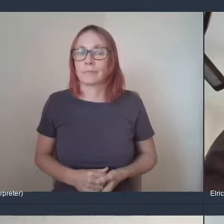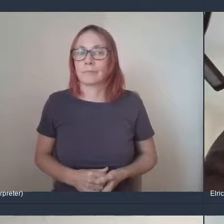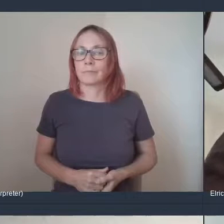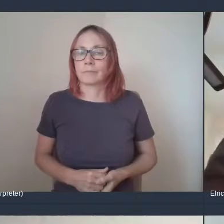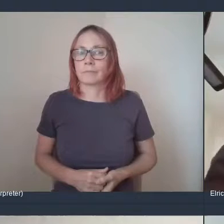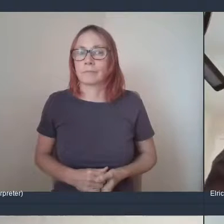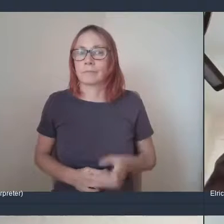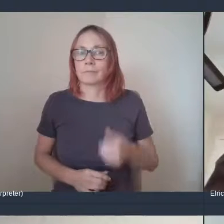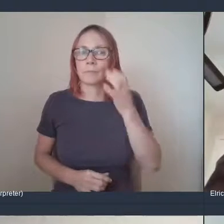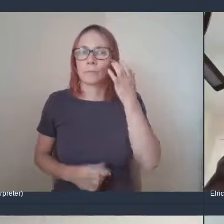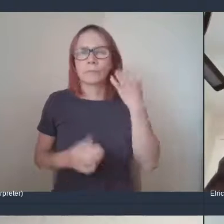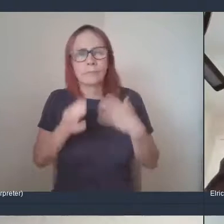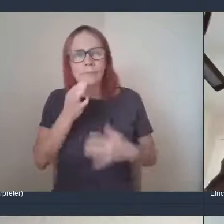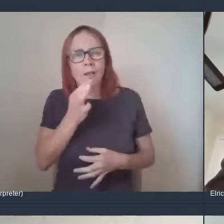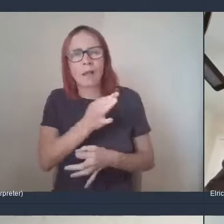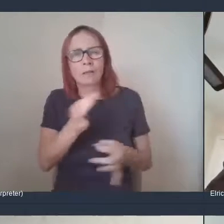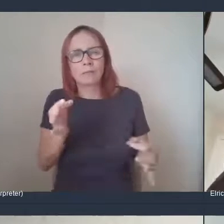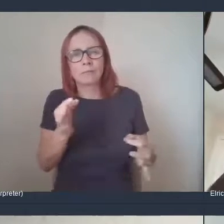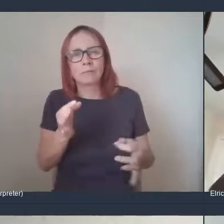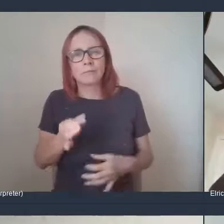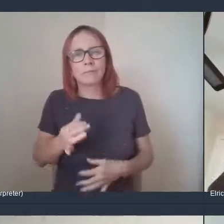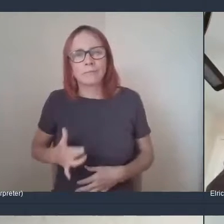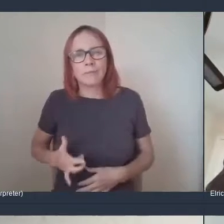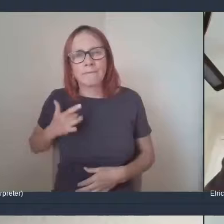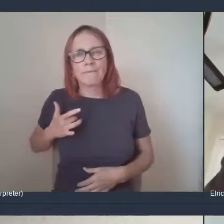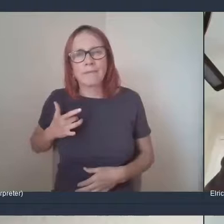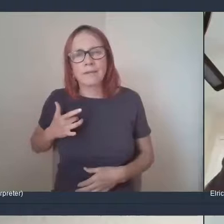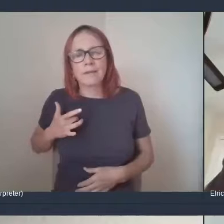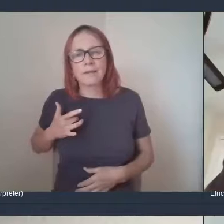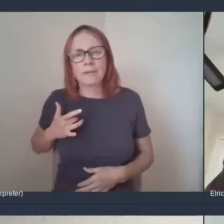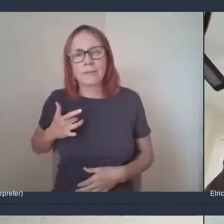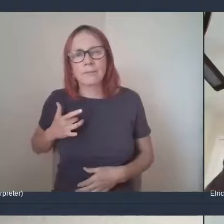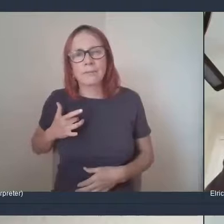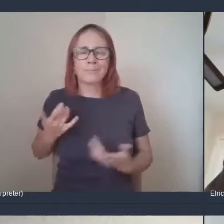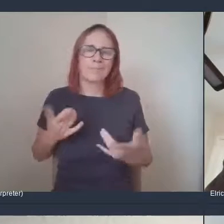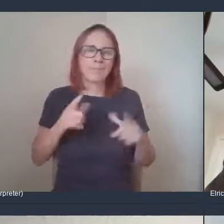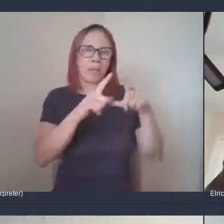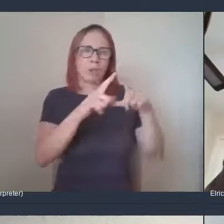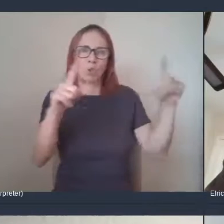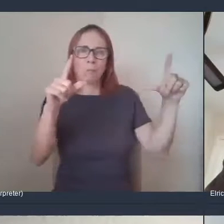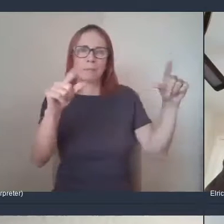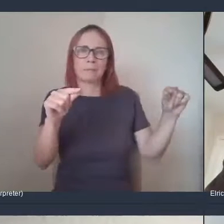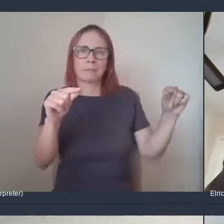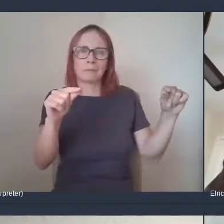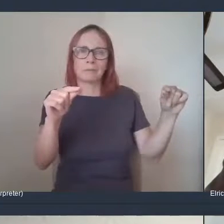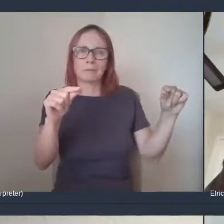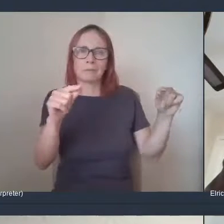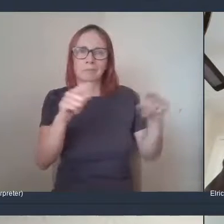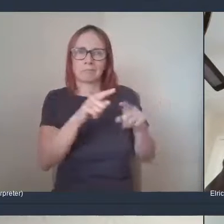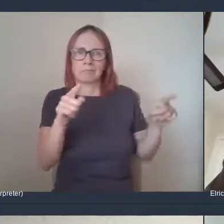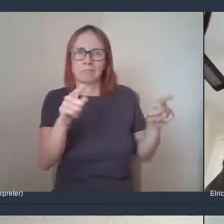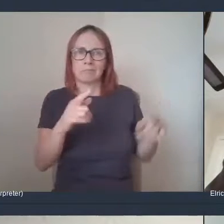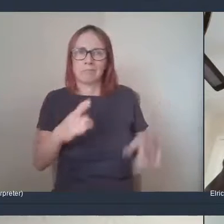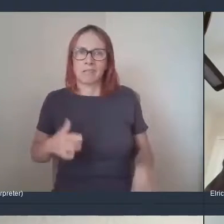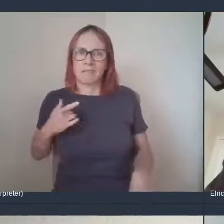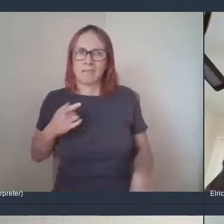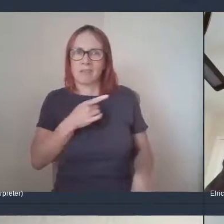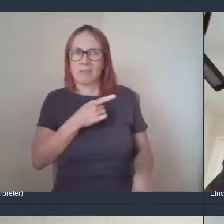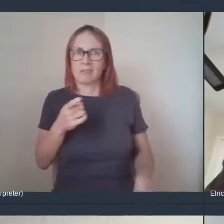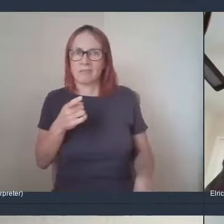do you feel that shops have been, like, easy to, like,